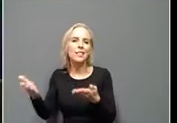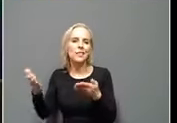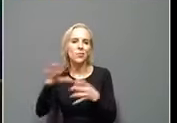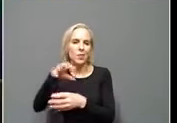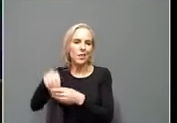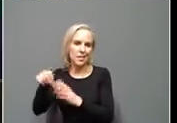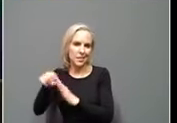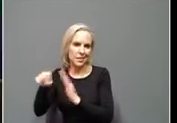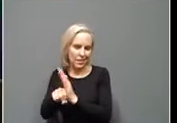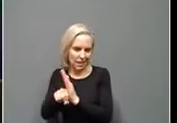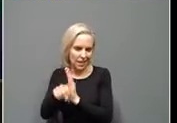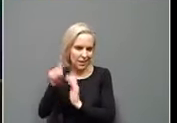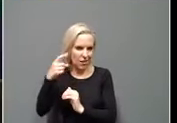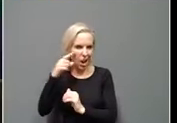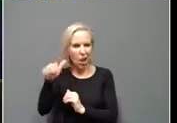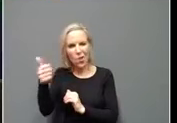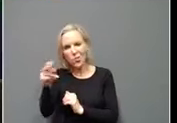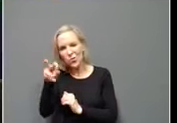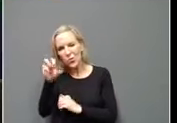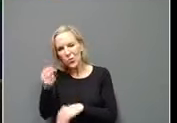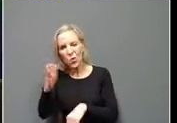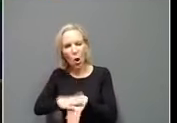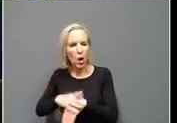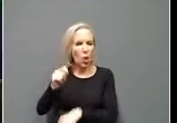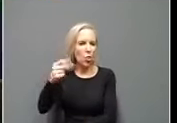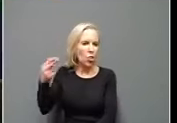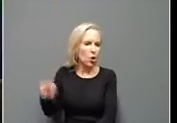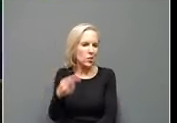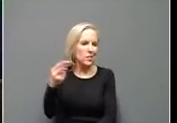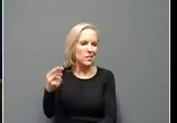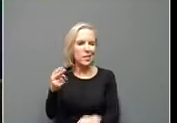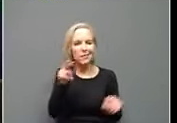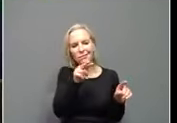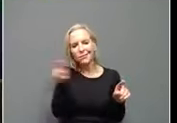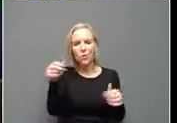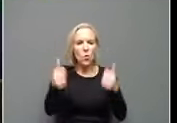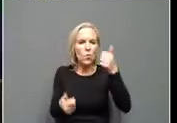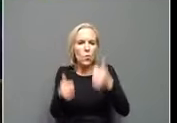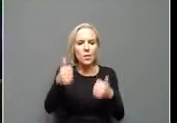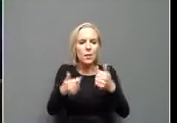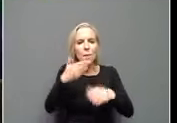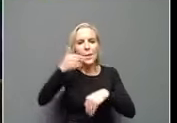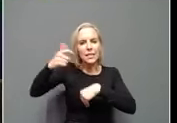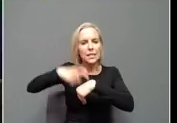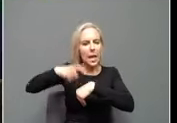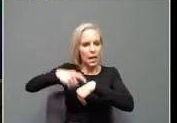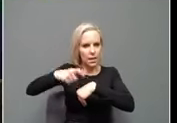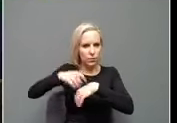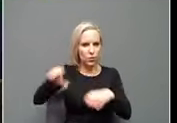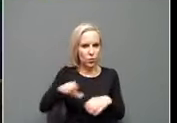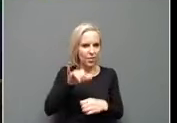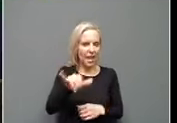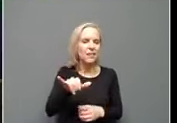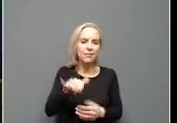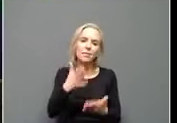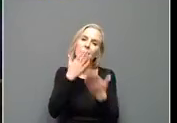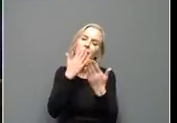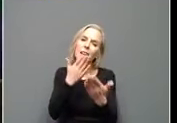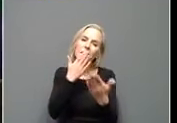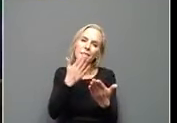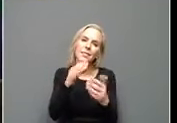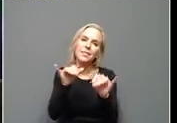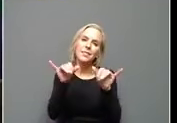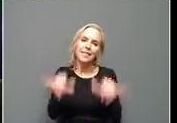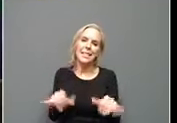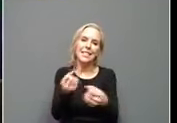pieces of news. Uh, probably on a Thursday, we're still looking for the best time, uh, to do that. So thank you all. Stay safe.